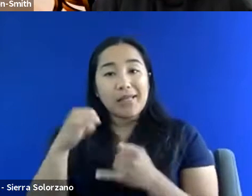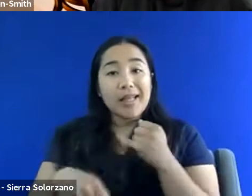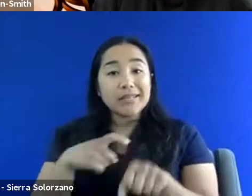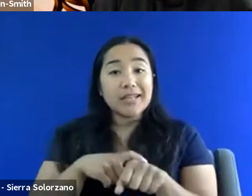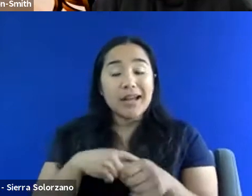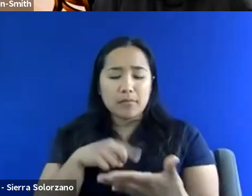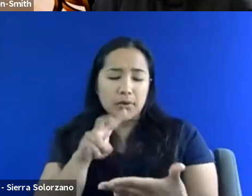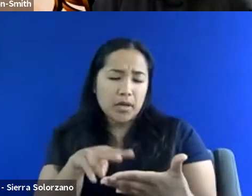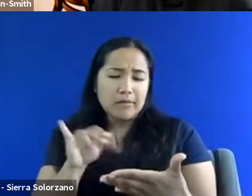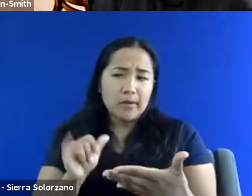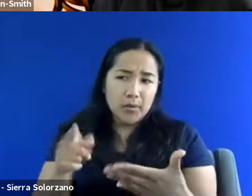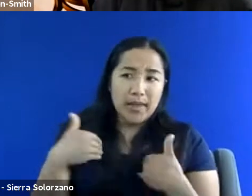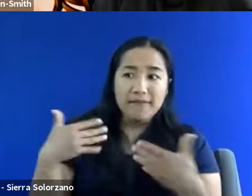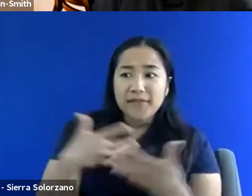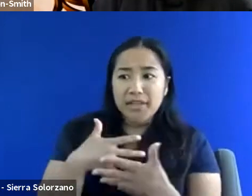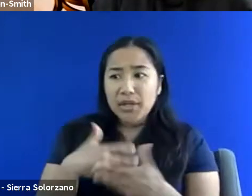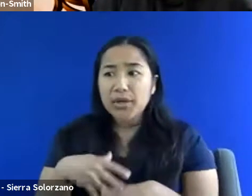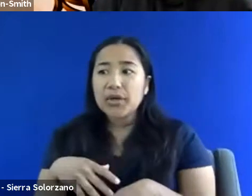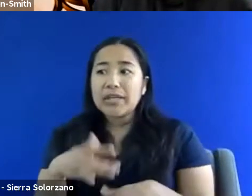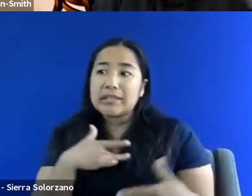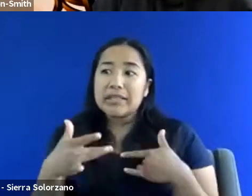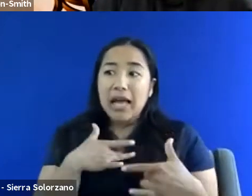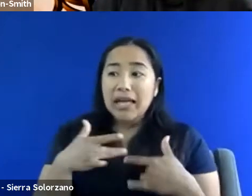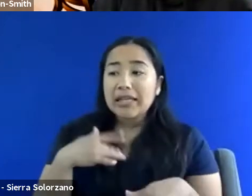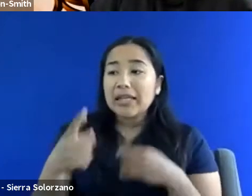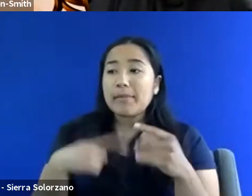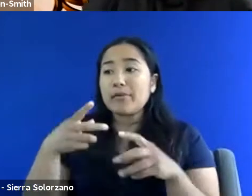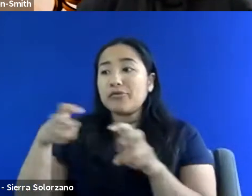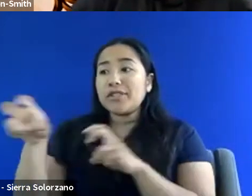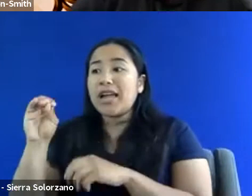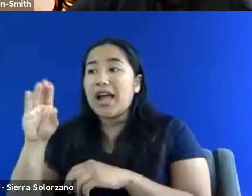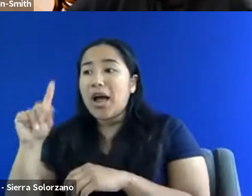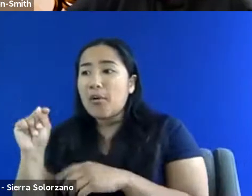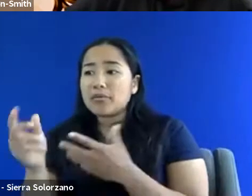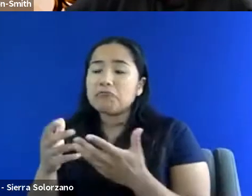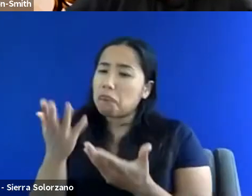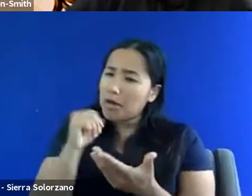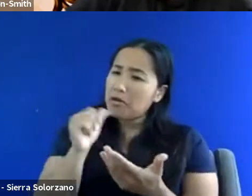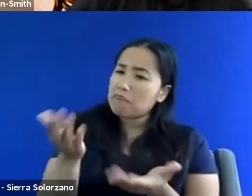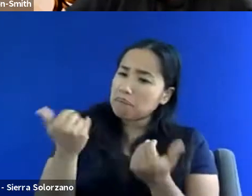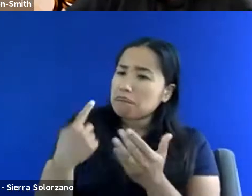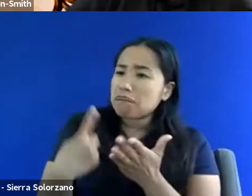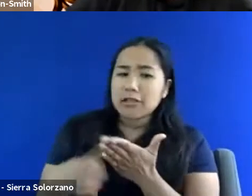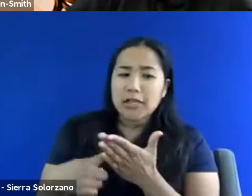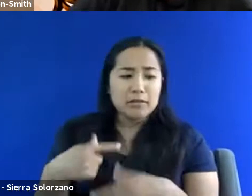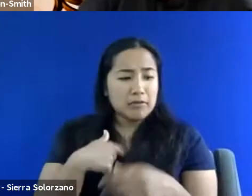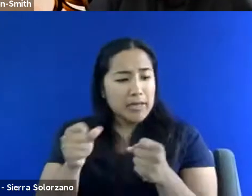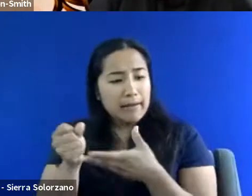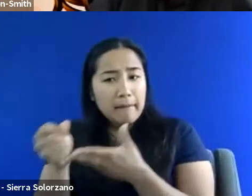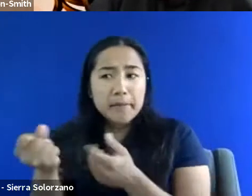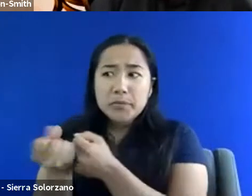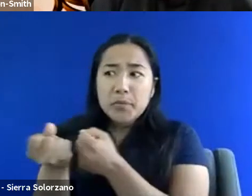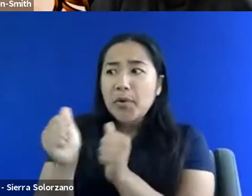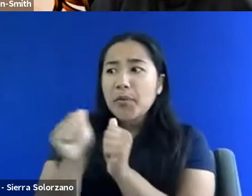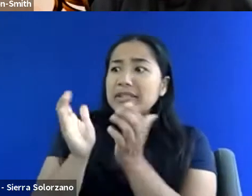this fear and anxiety about being transitioned out because you didn't know where you were going to live. Um, let's talk about that. Like, maybe I can help support you with some resources from